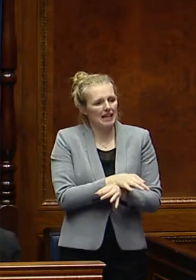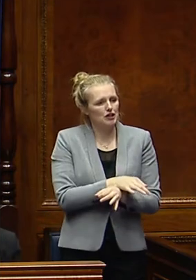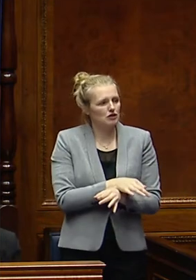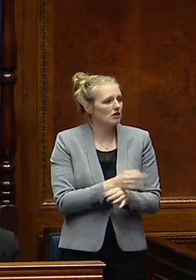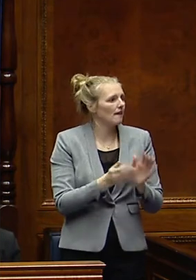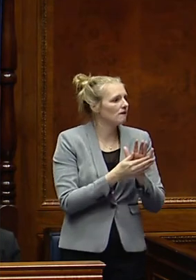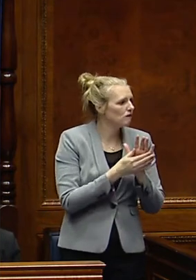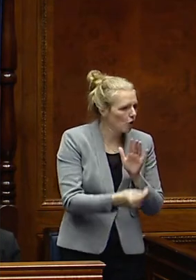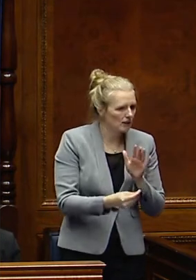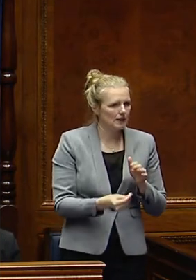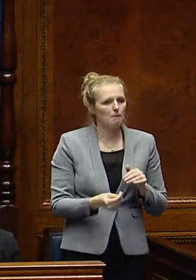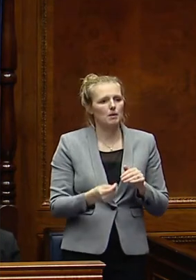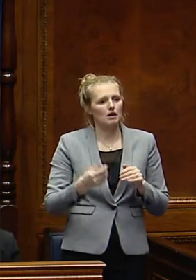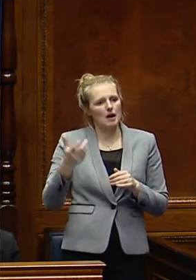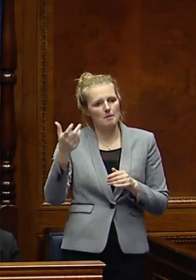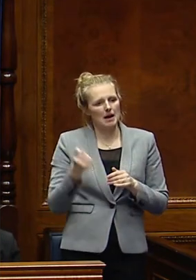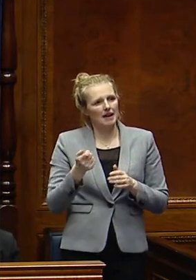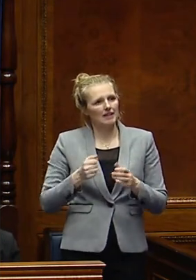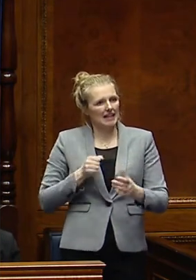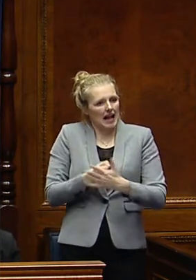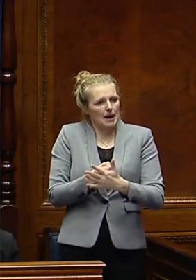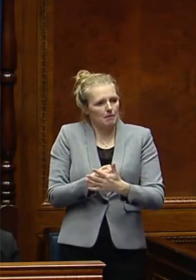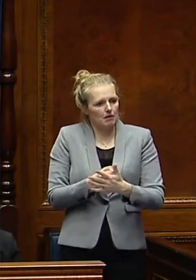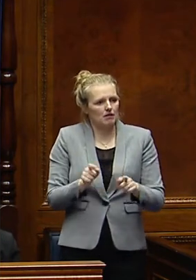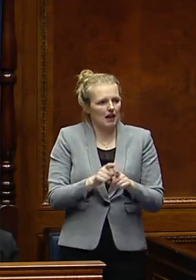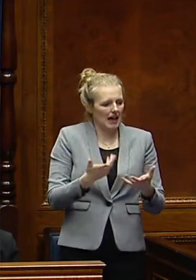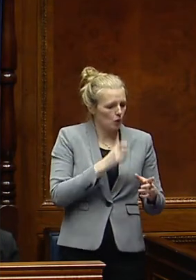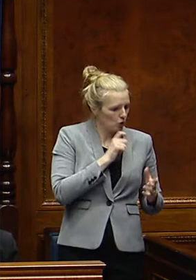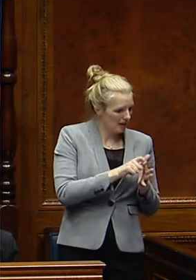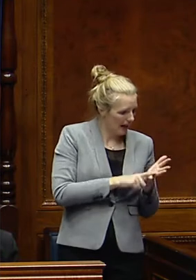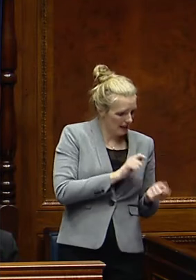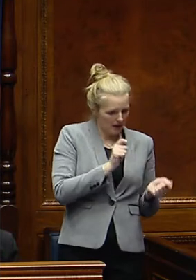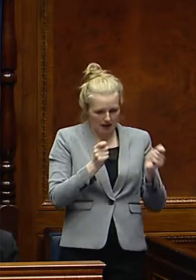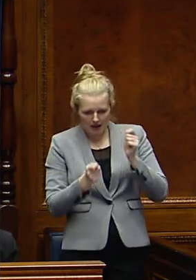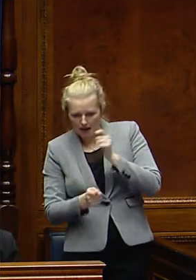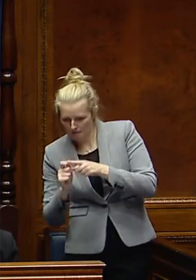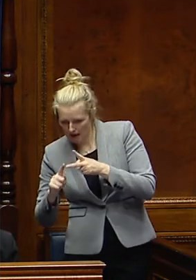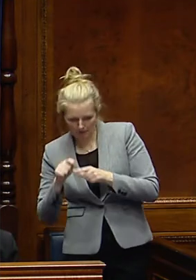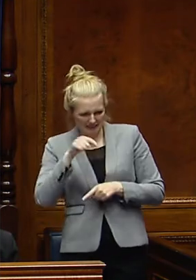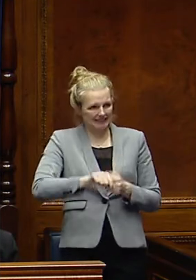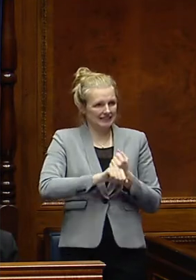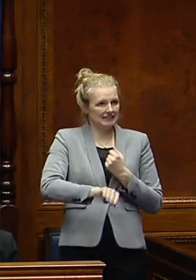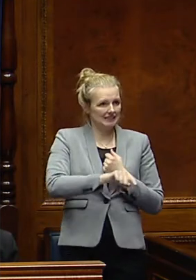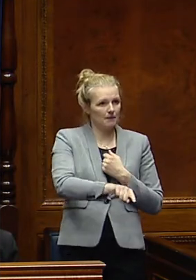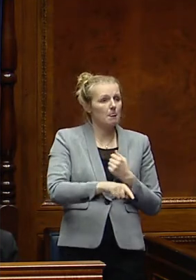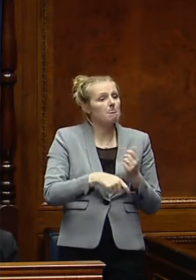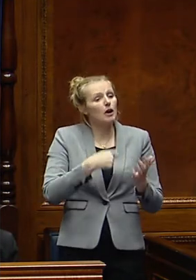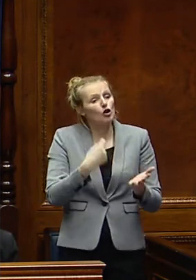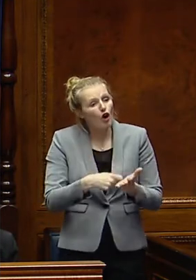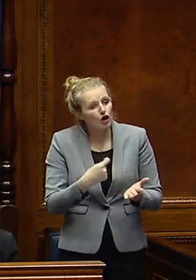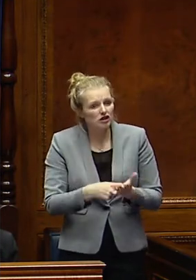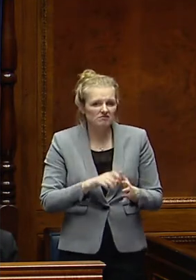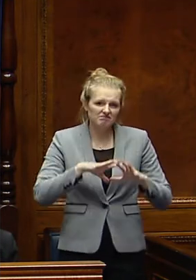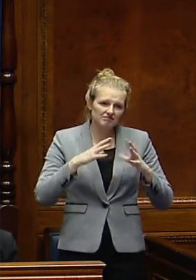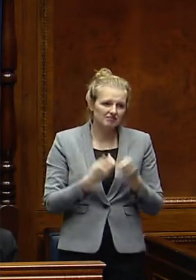such as areas around the benefit cap and also those transitioning from DLA to PIP. Indeed, the cost of that again is